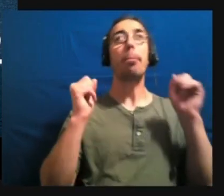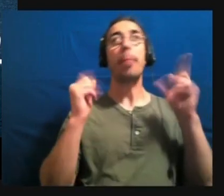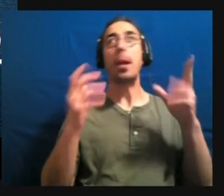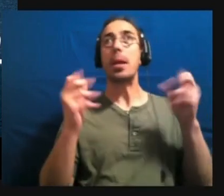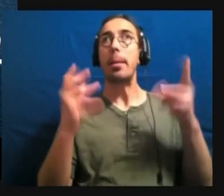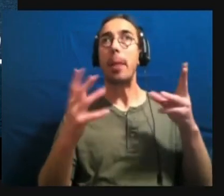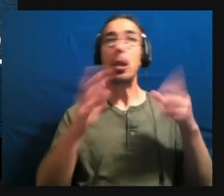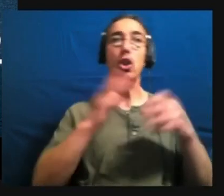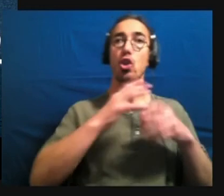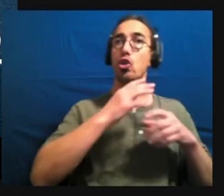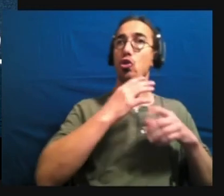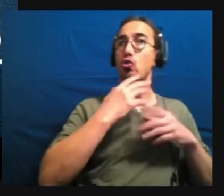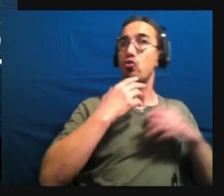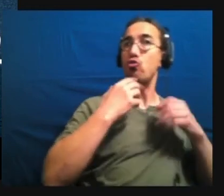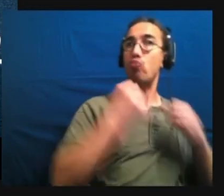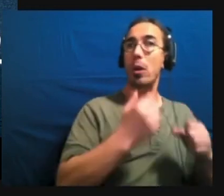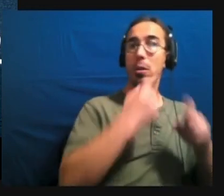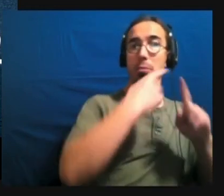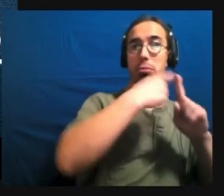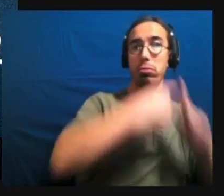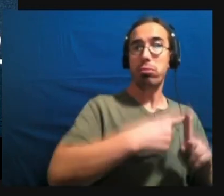strengths that come with autism. Um,